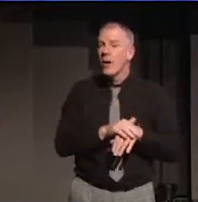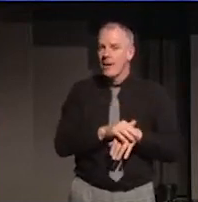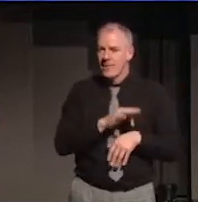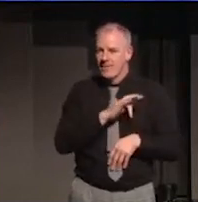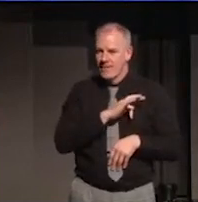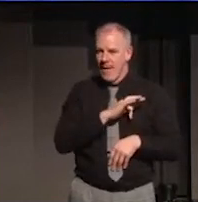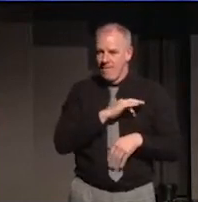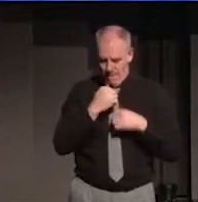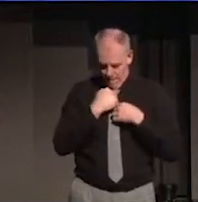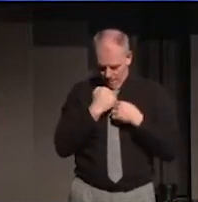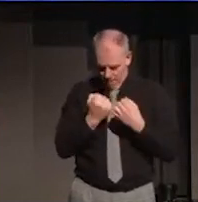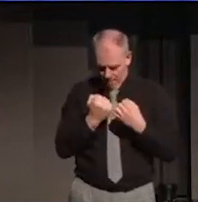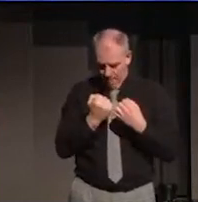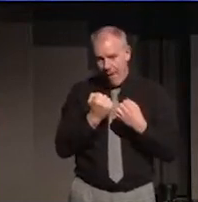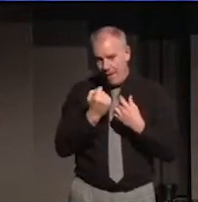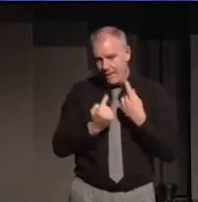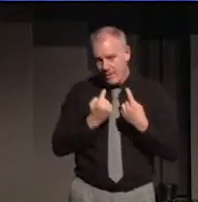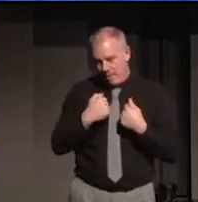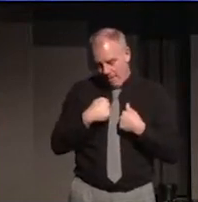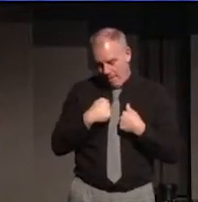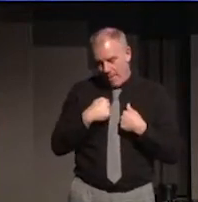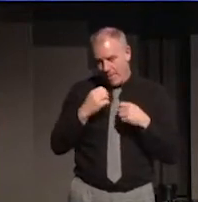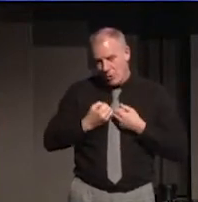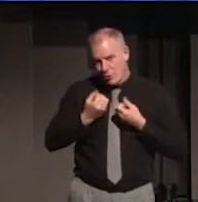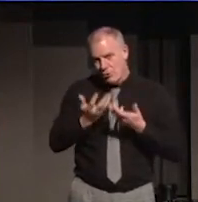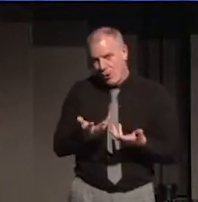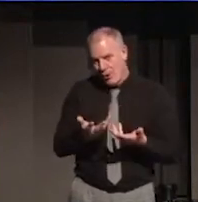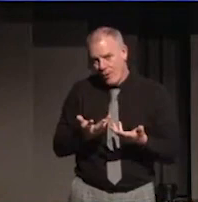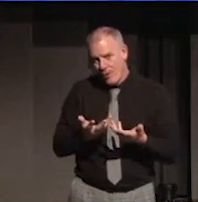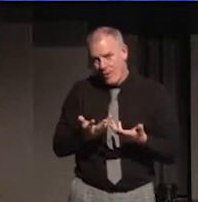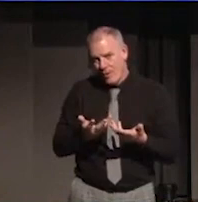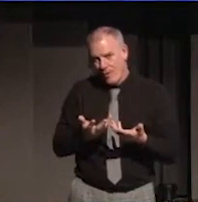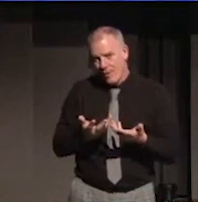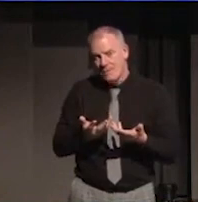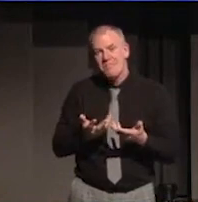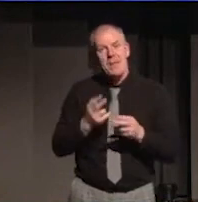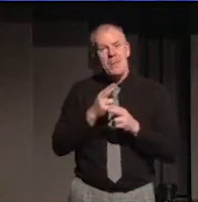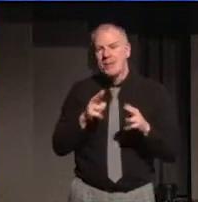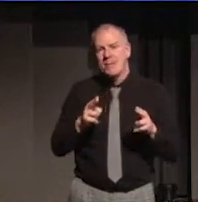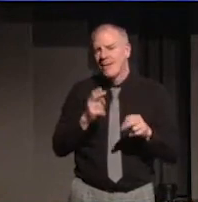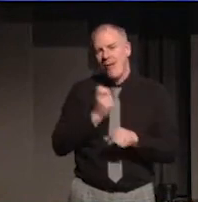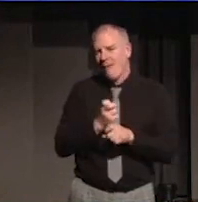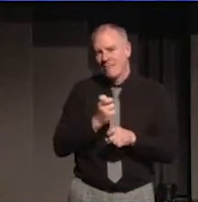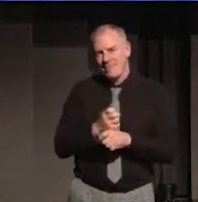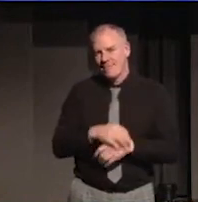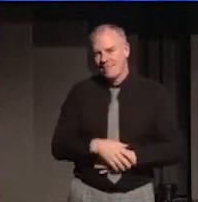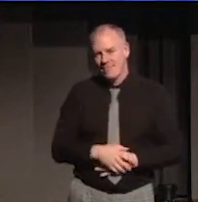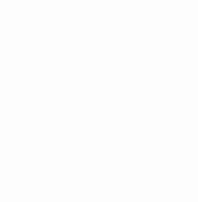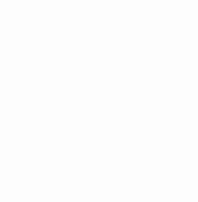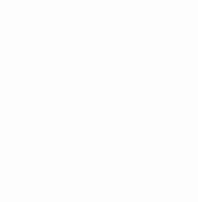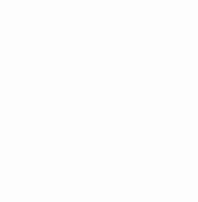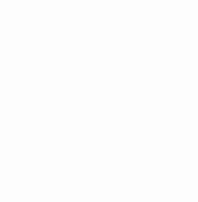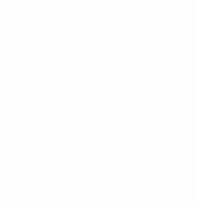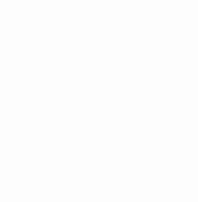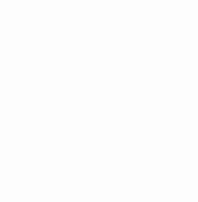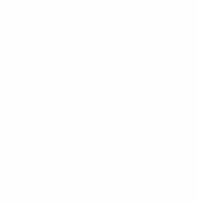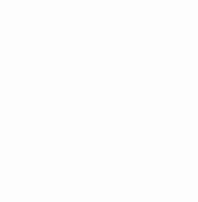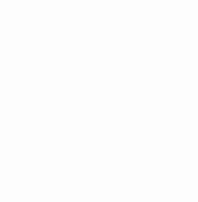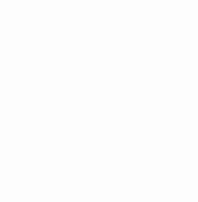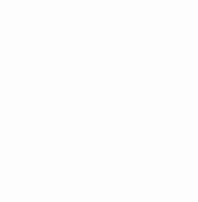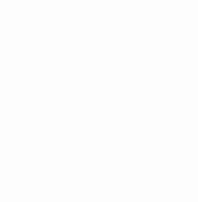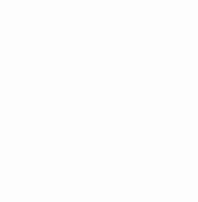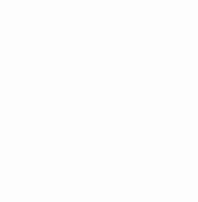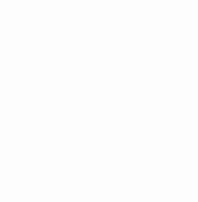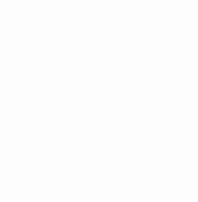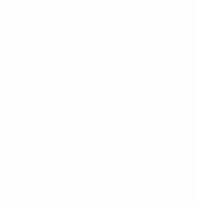about what we, as individuals, can share, it's maybe not as hard as you think. video Which is your